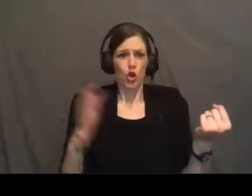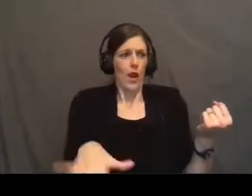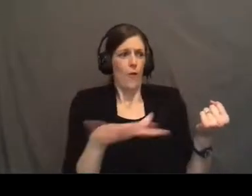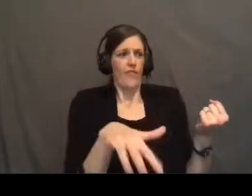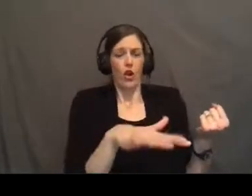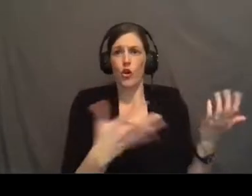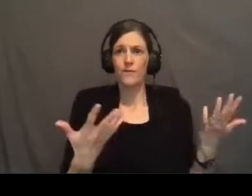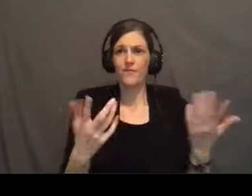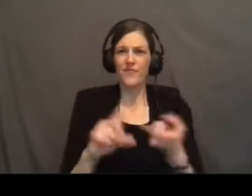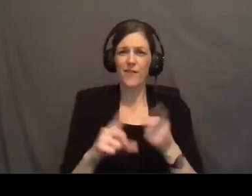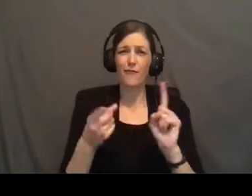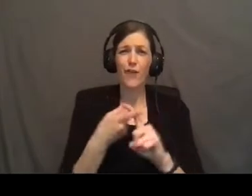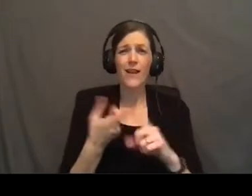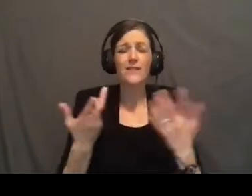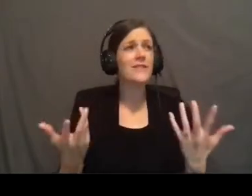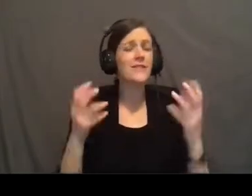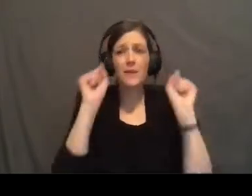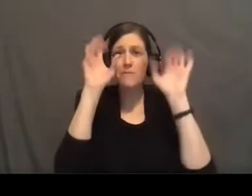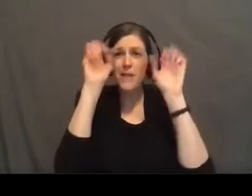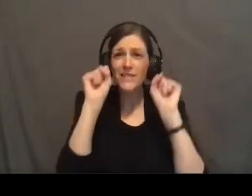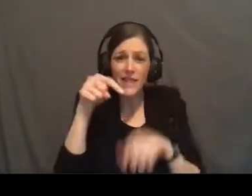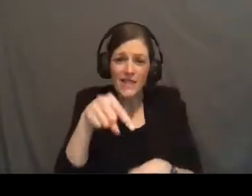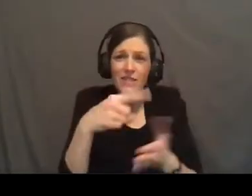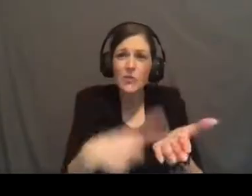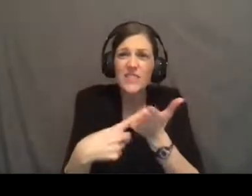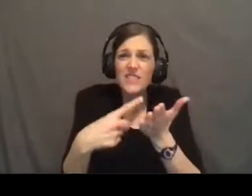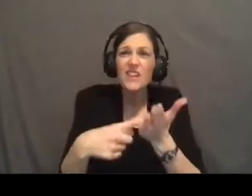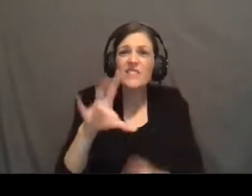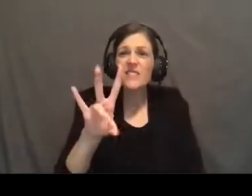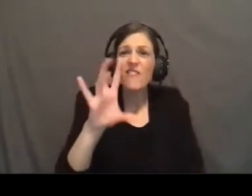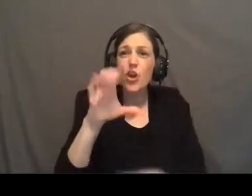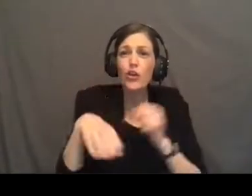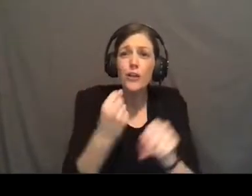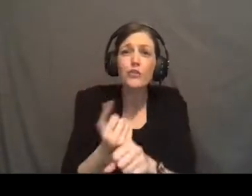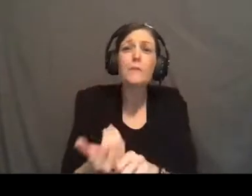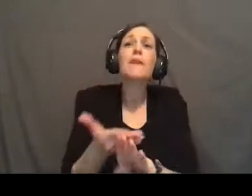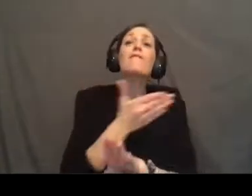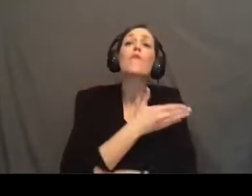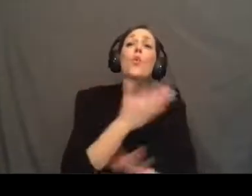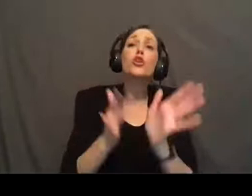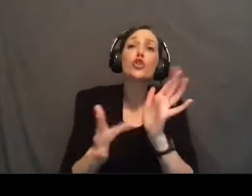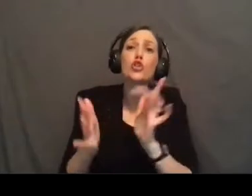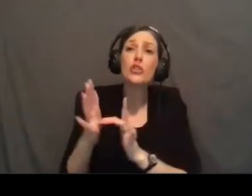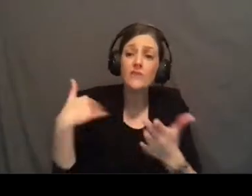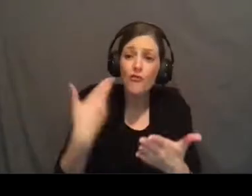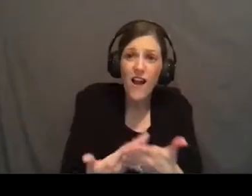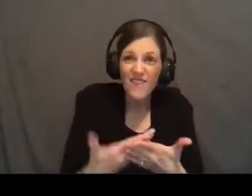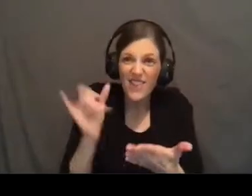friends how amazing that this was talked about 700 years before Jesus even came this is why this is true